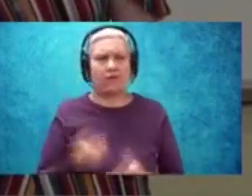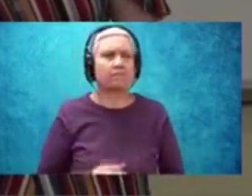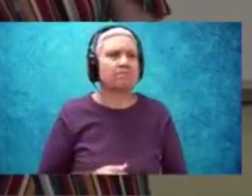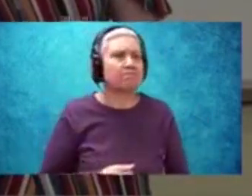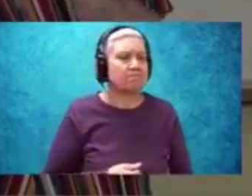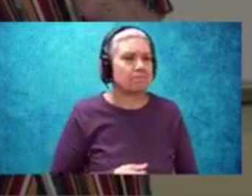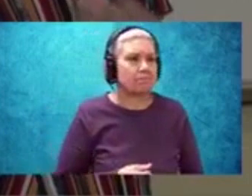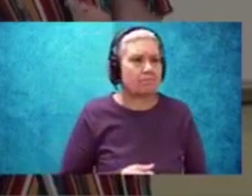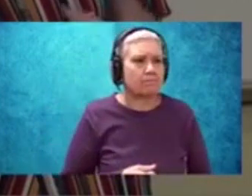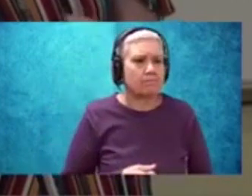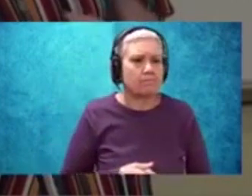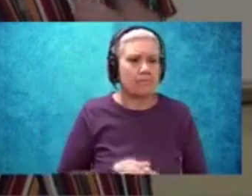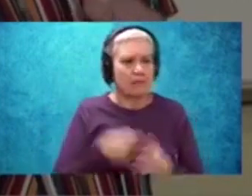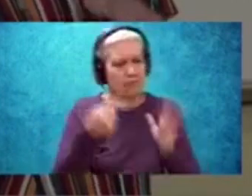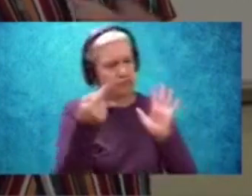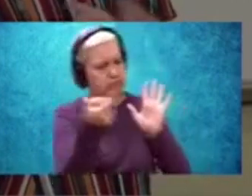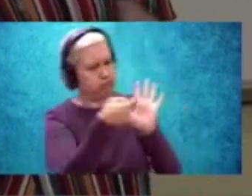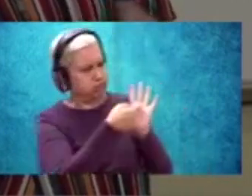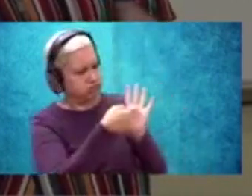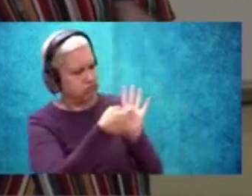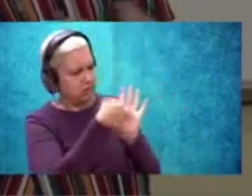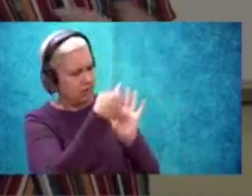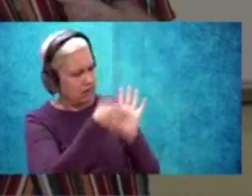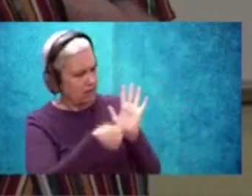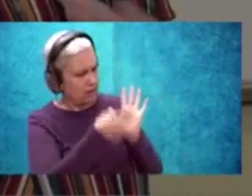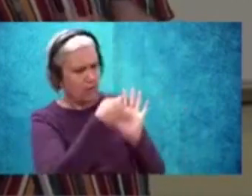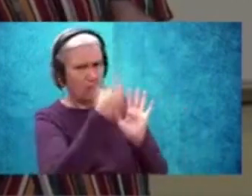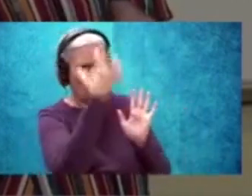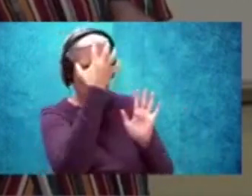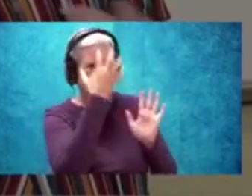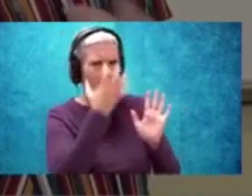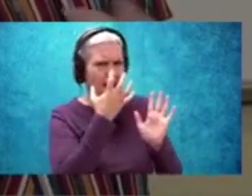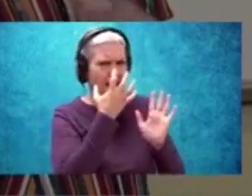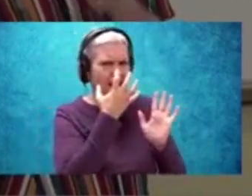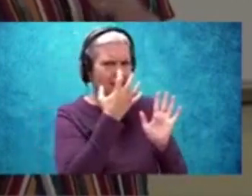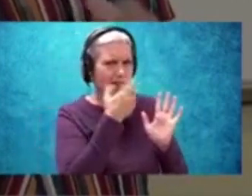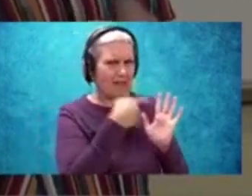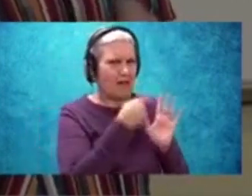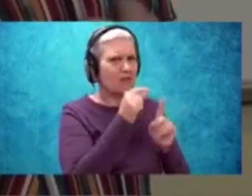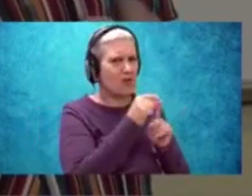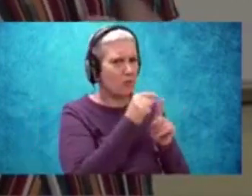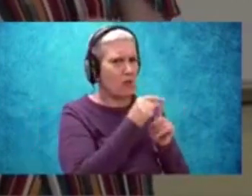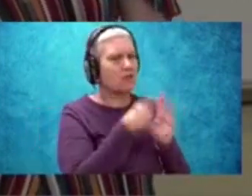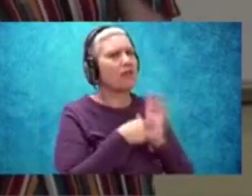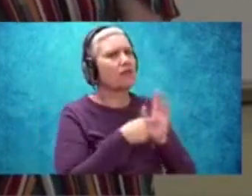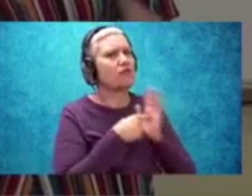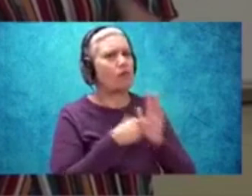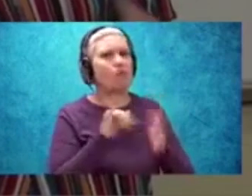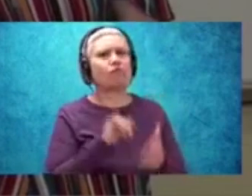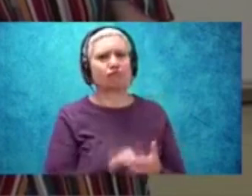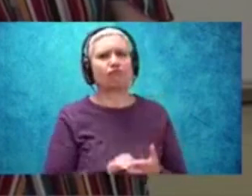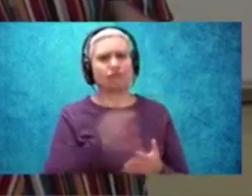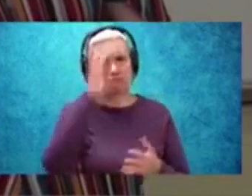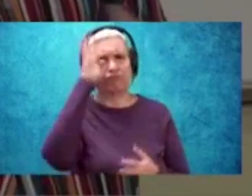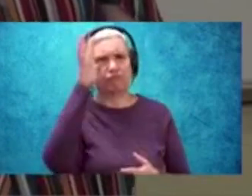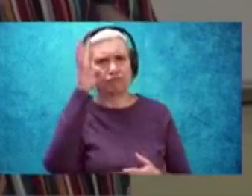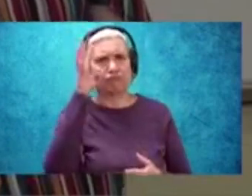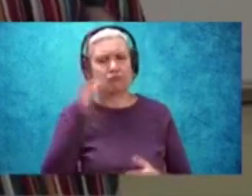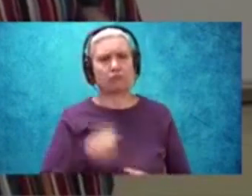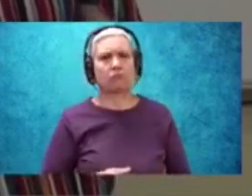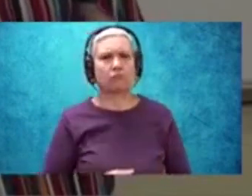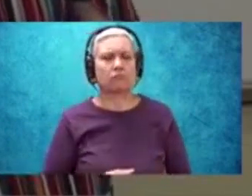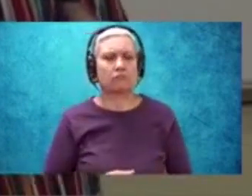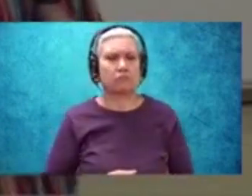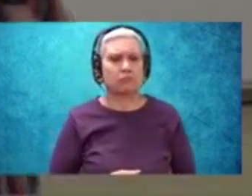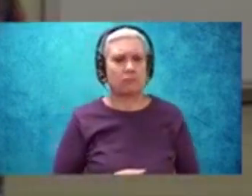some details that show us that this mask is figurative, not literal. And one of those is,